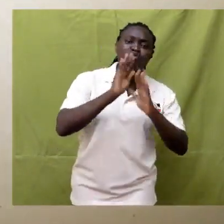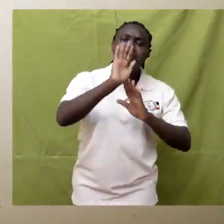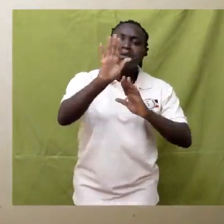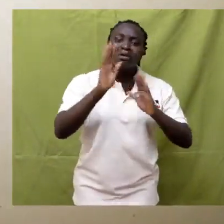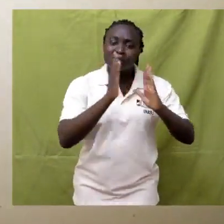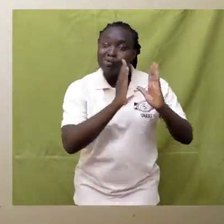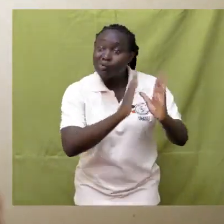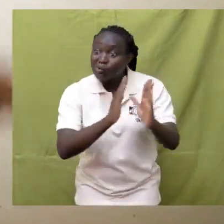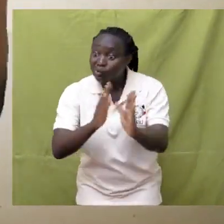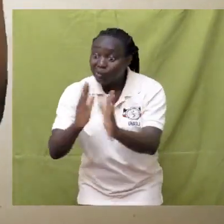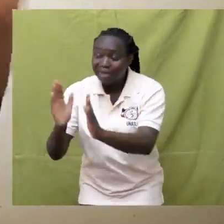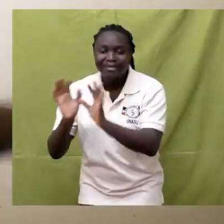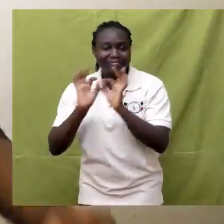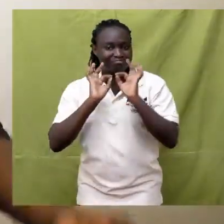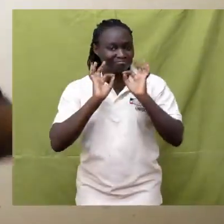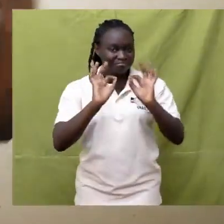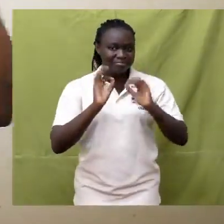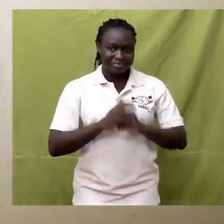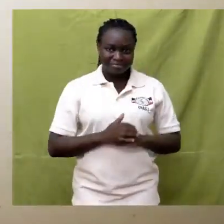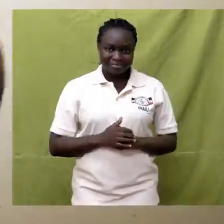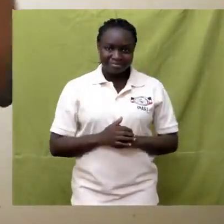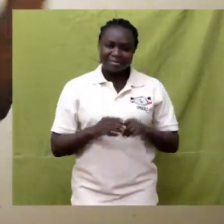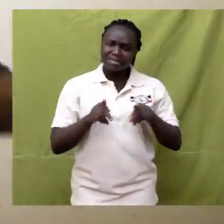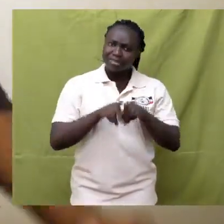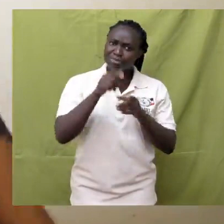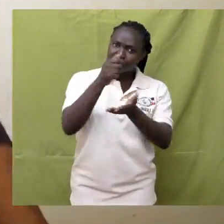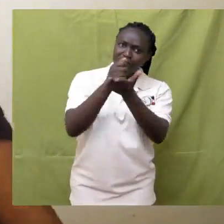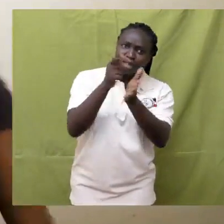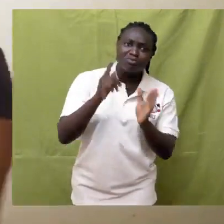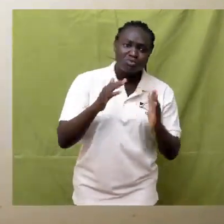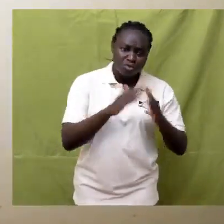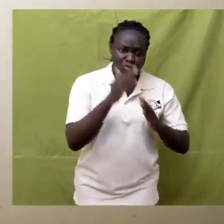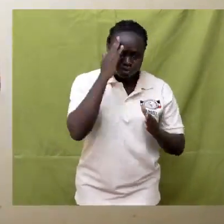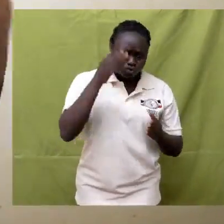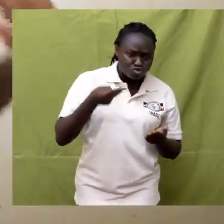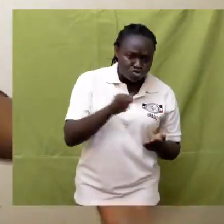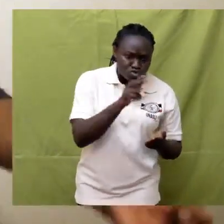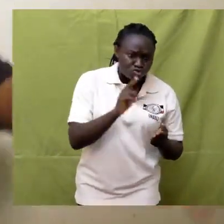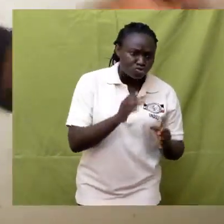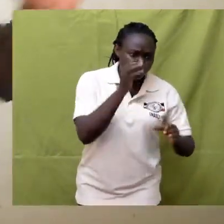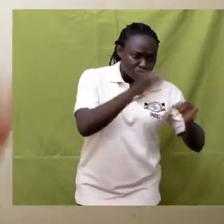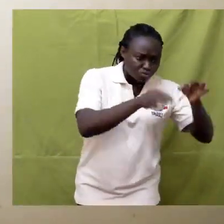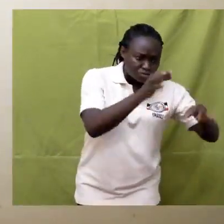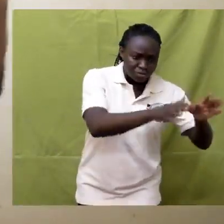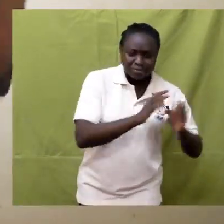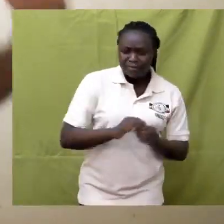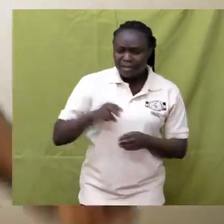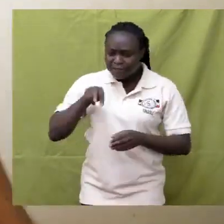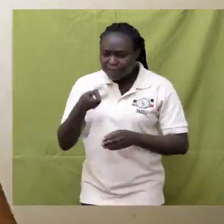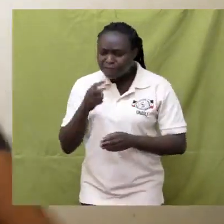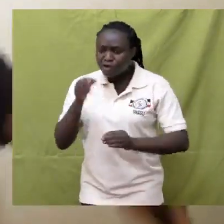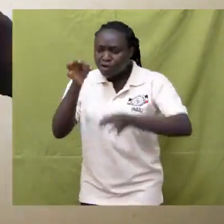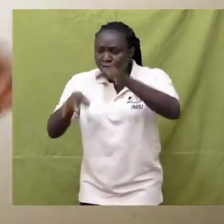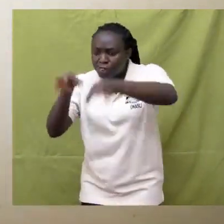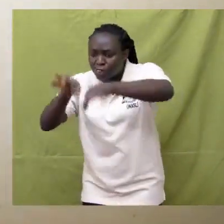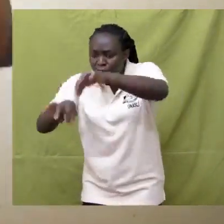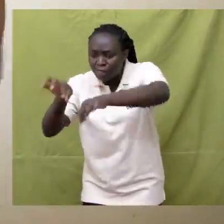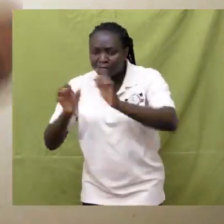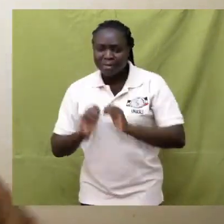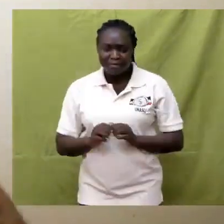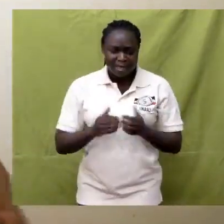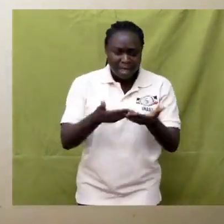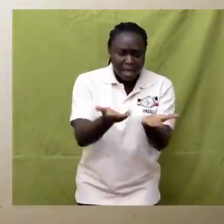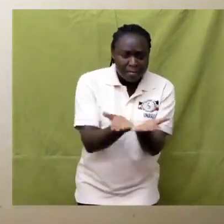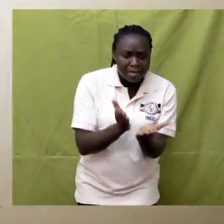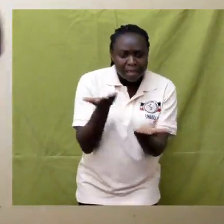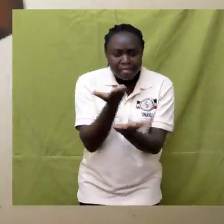It will help you To group the spoons The forks The plates The